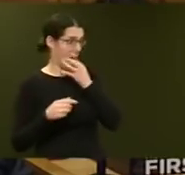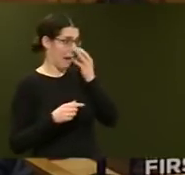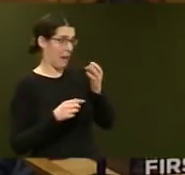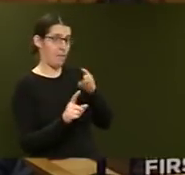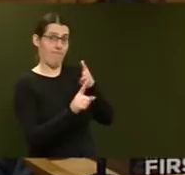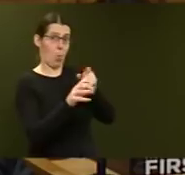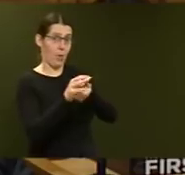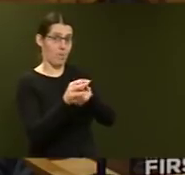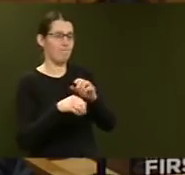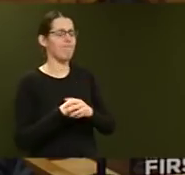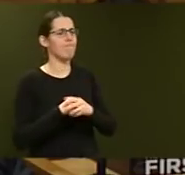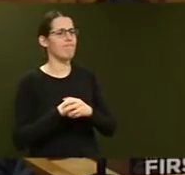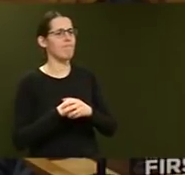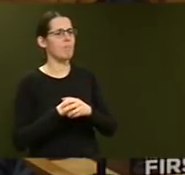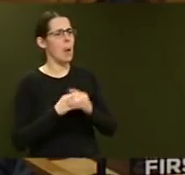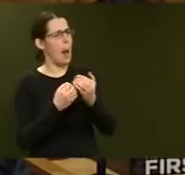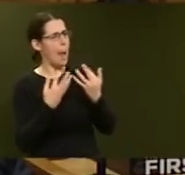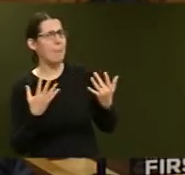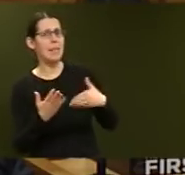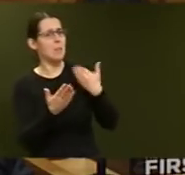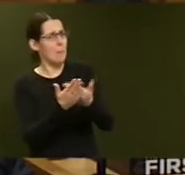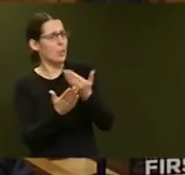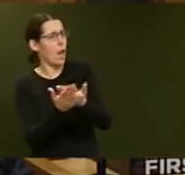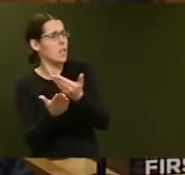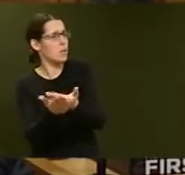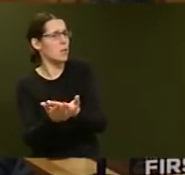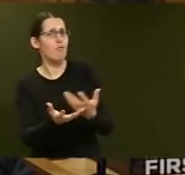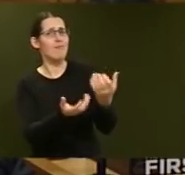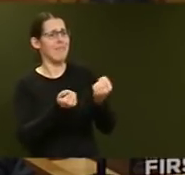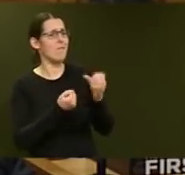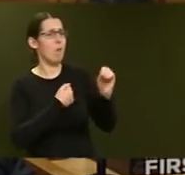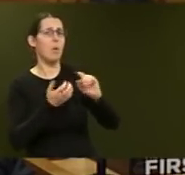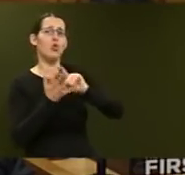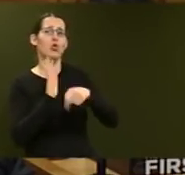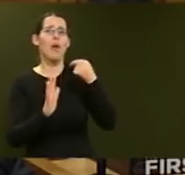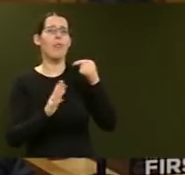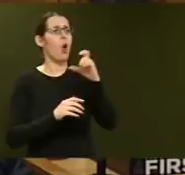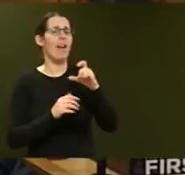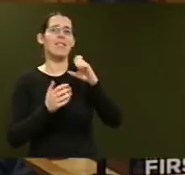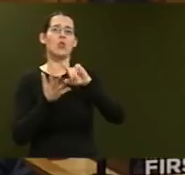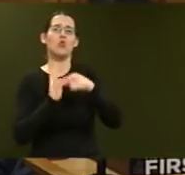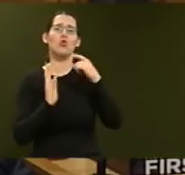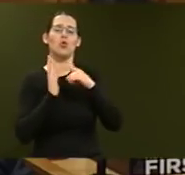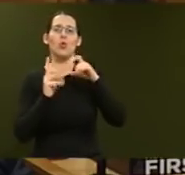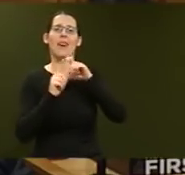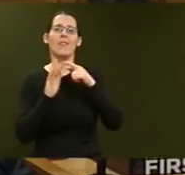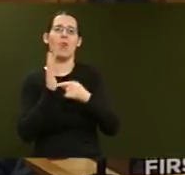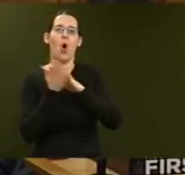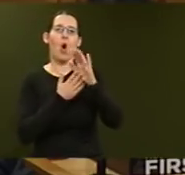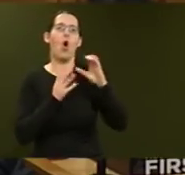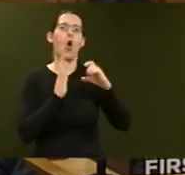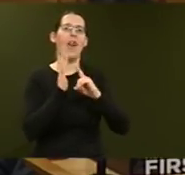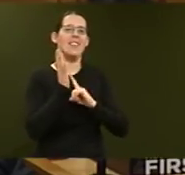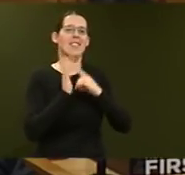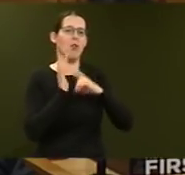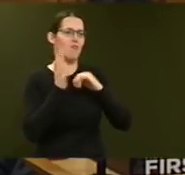how many submissions has he received from Judith Collins on this matter of housing, and how many has he received from someone